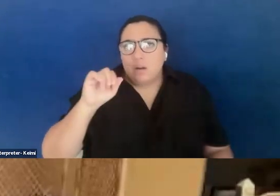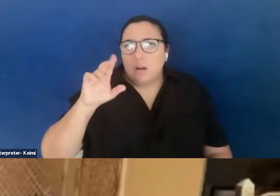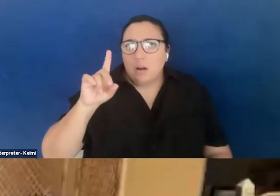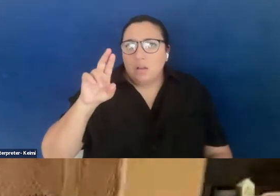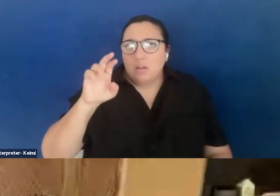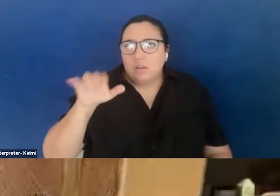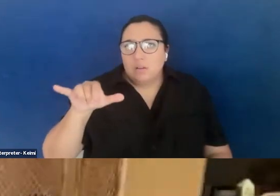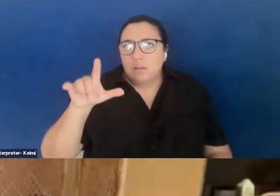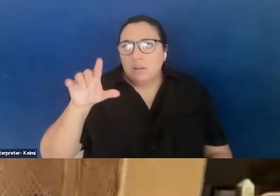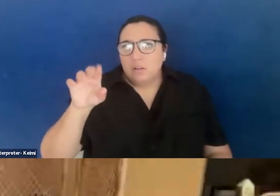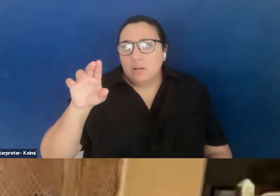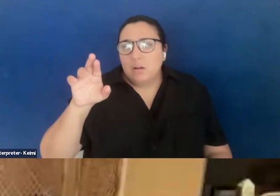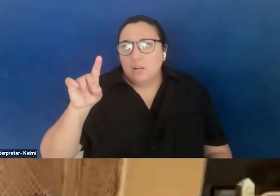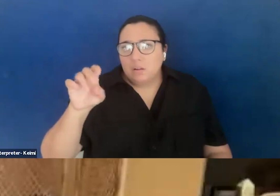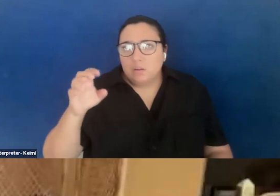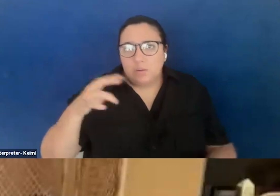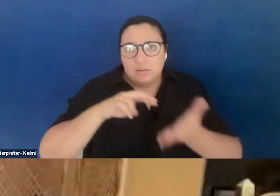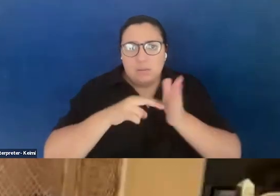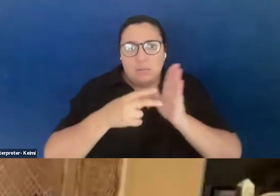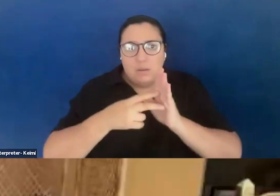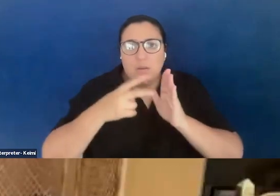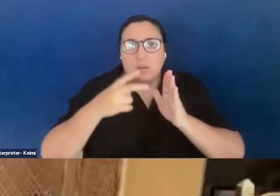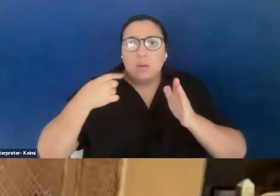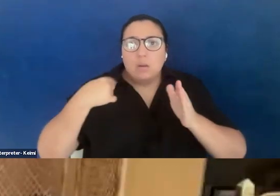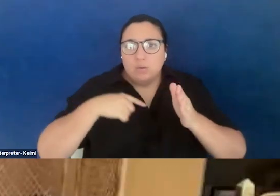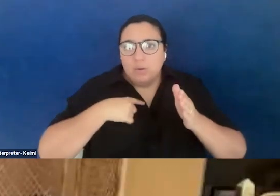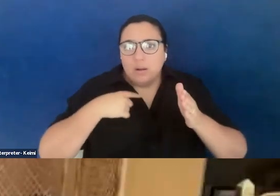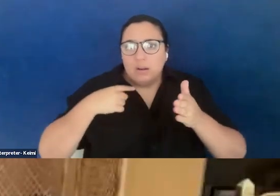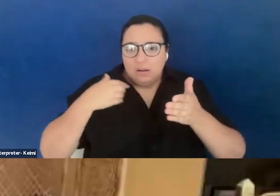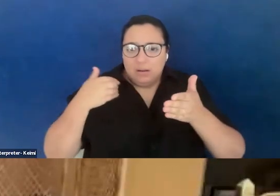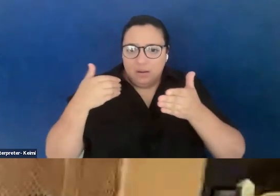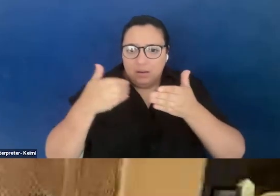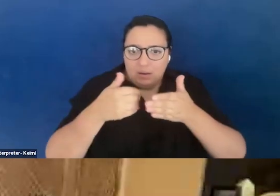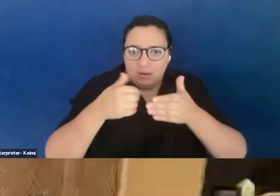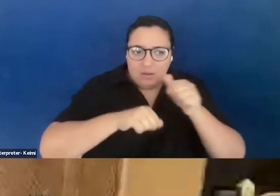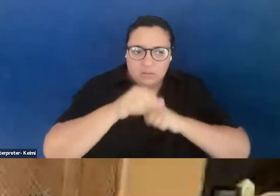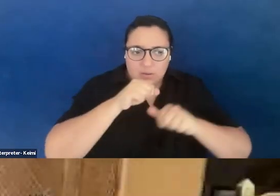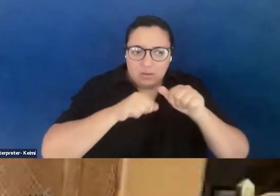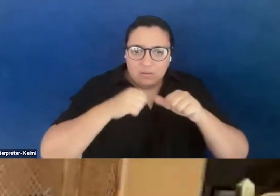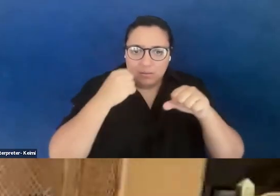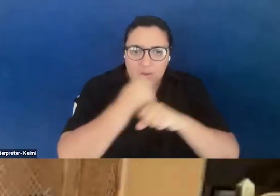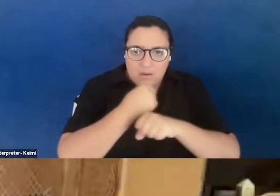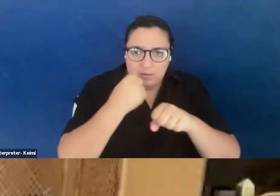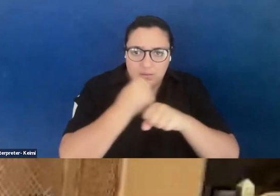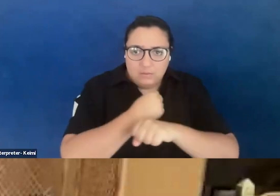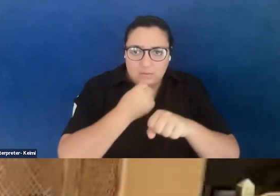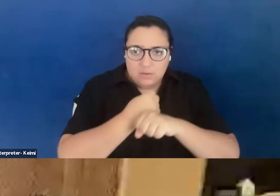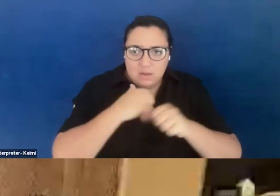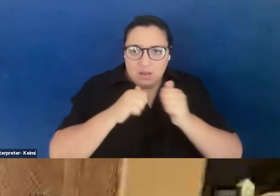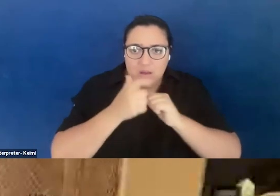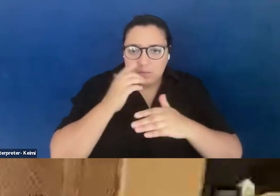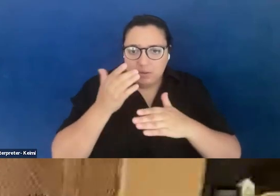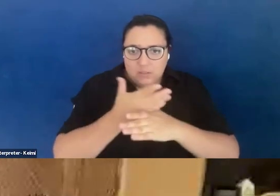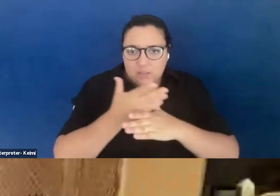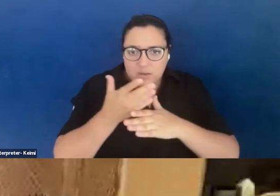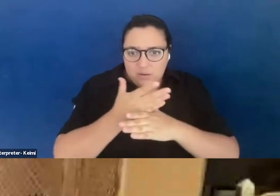mean for us to be at the edge of each other's battle, right? Like, what does it mean for us to be able to share in a place the kind of